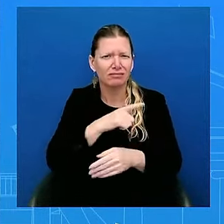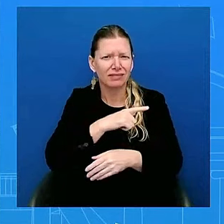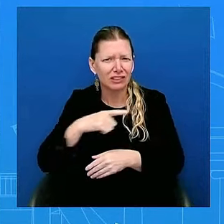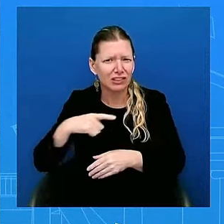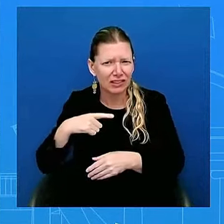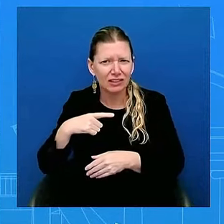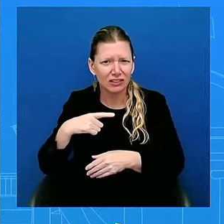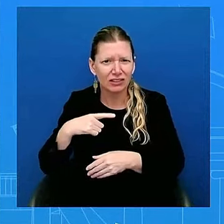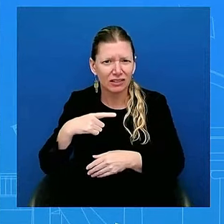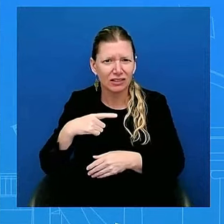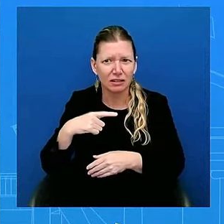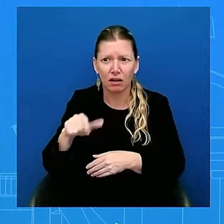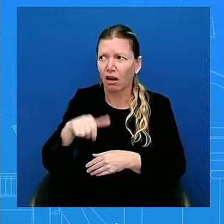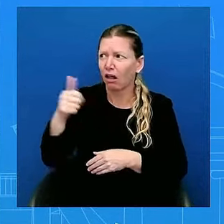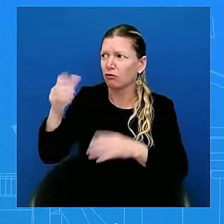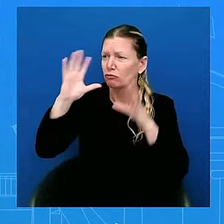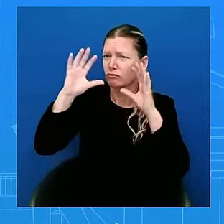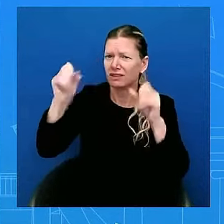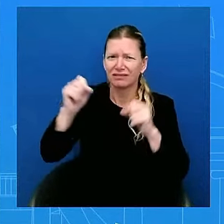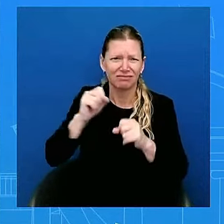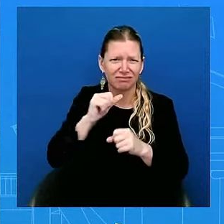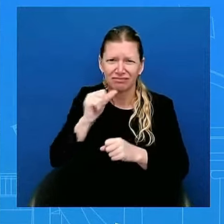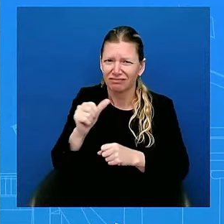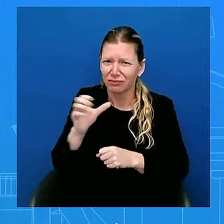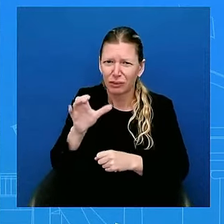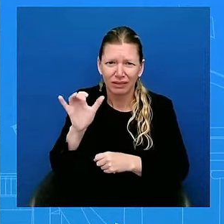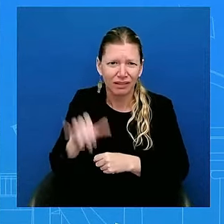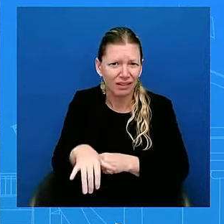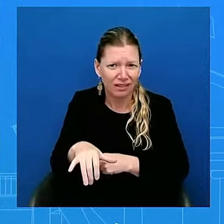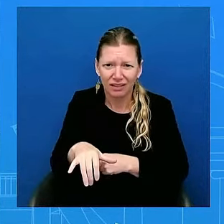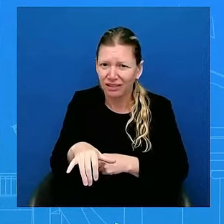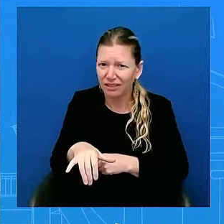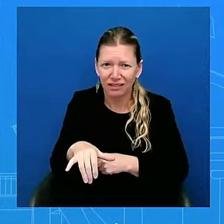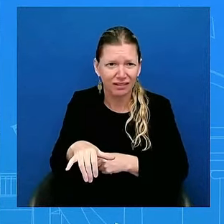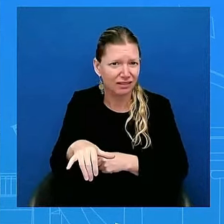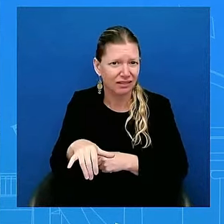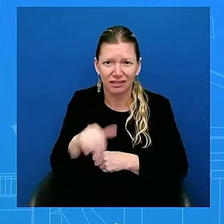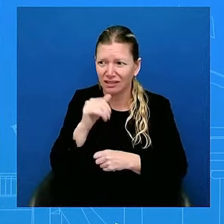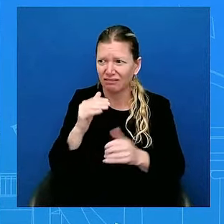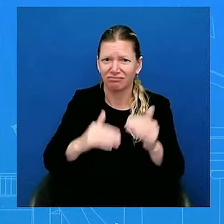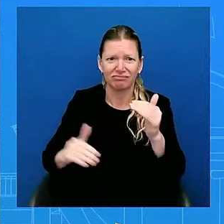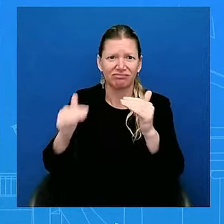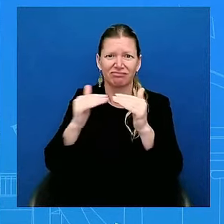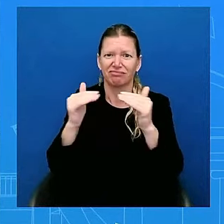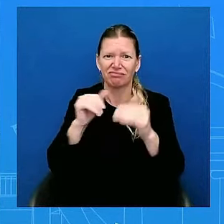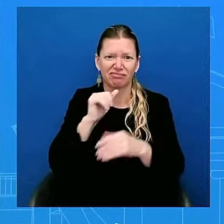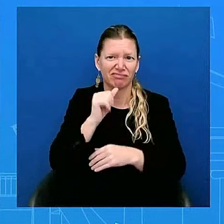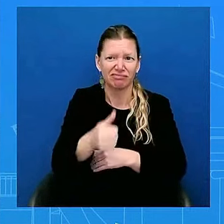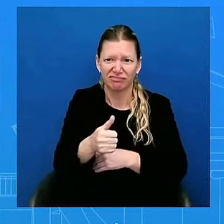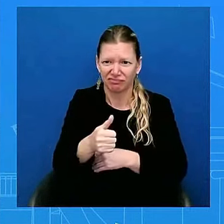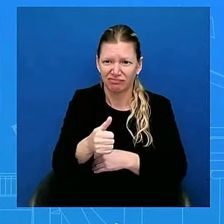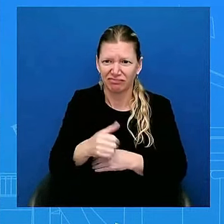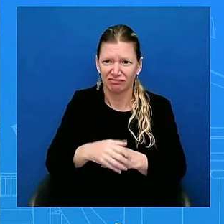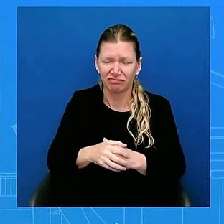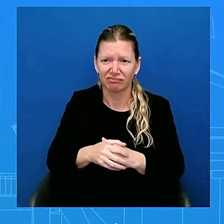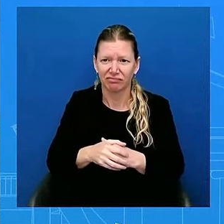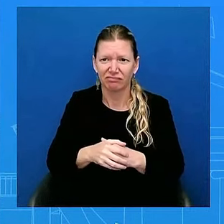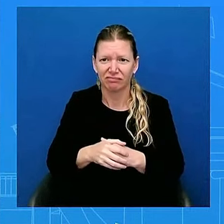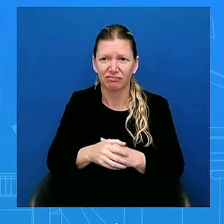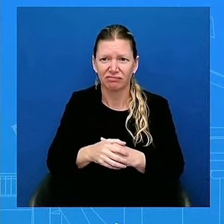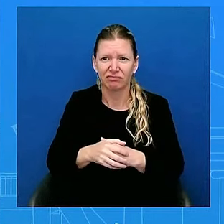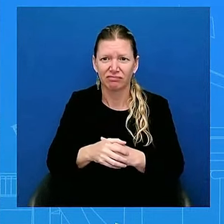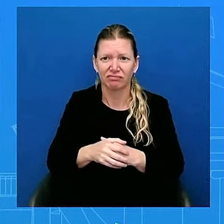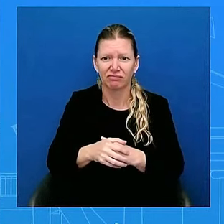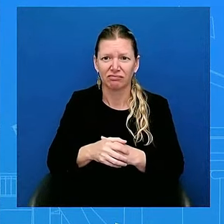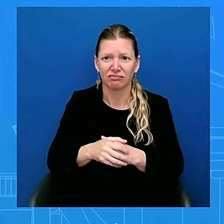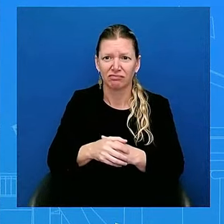political climate, right? It's not. I mean, I think you could agree with me there. And so, look, we're going to have more to share on what